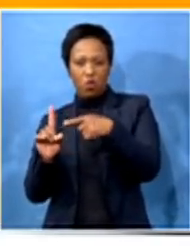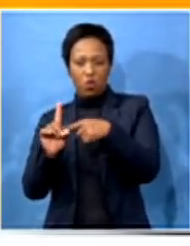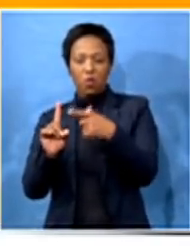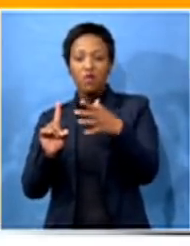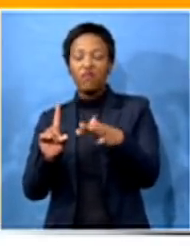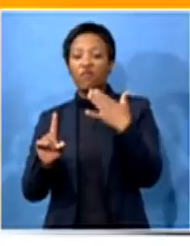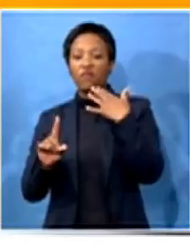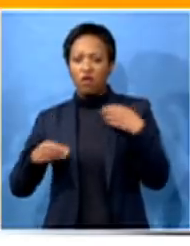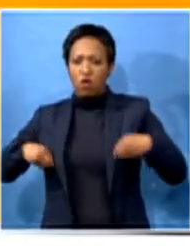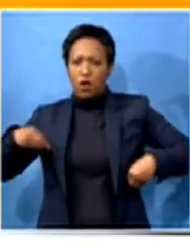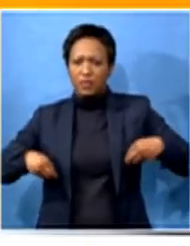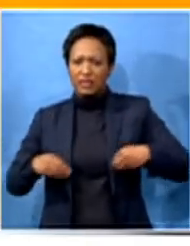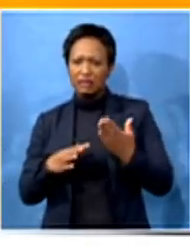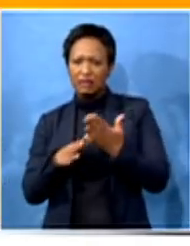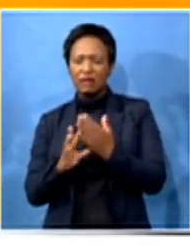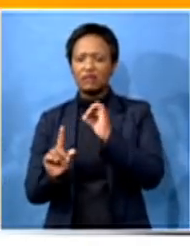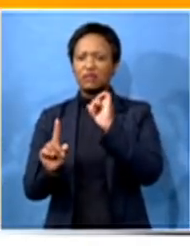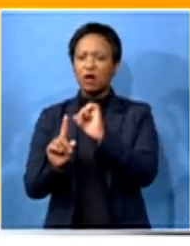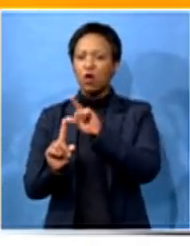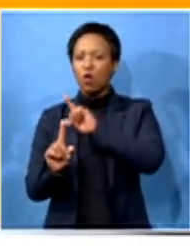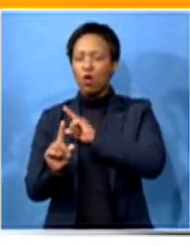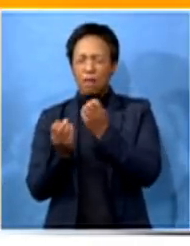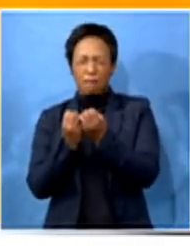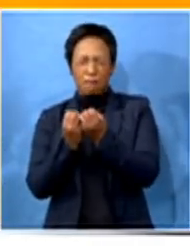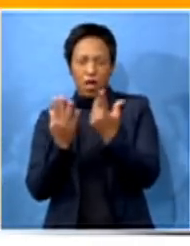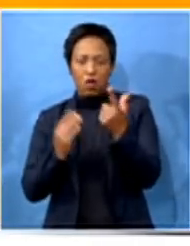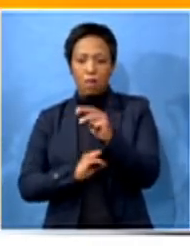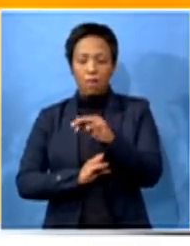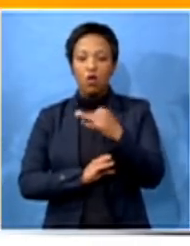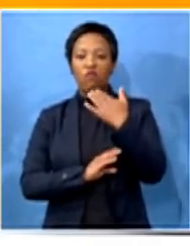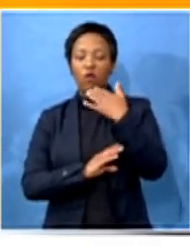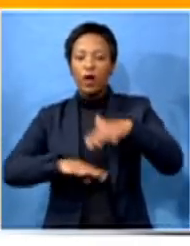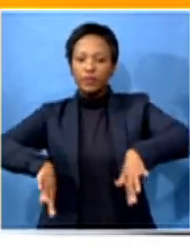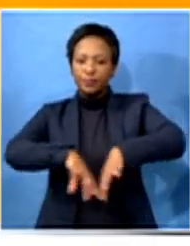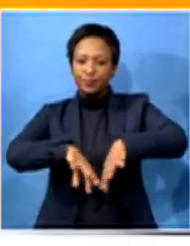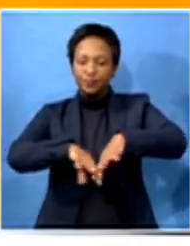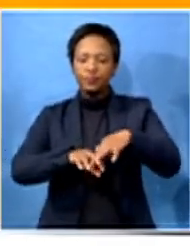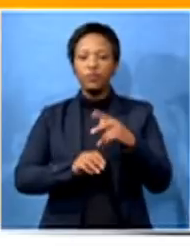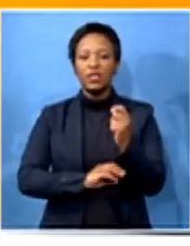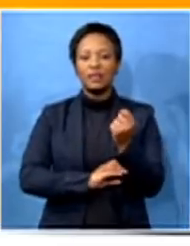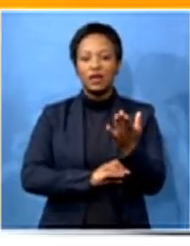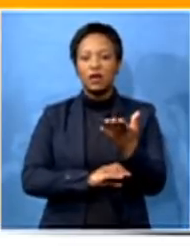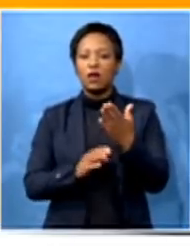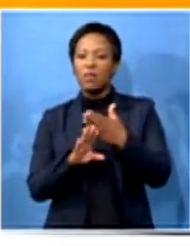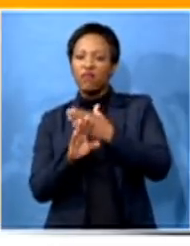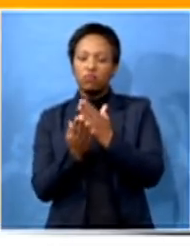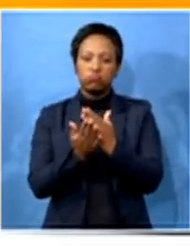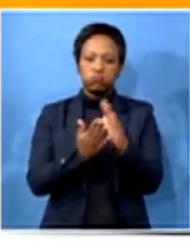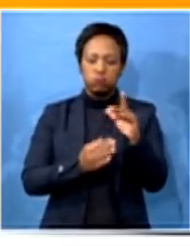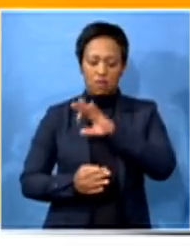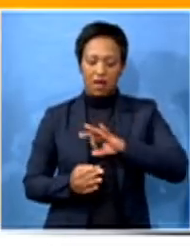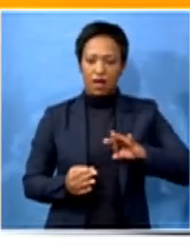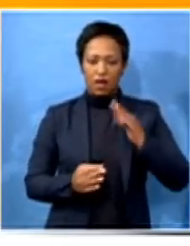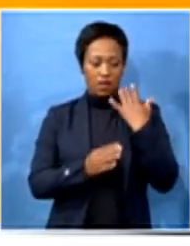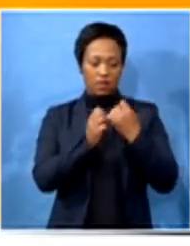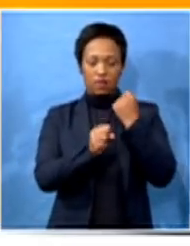corruption case, which relates to a multi-million rand waste removal tender. Now, she was removed from her position as mayor last year